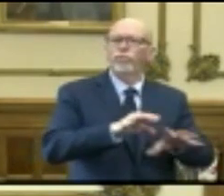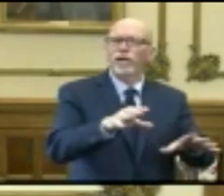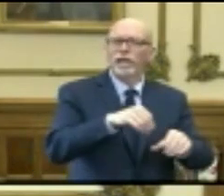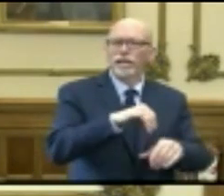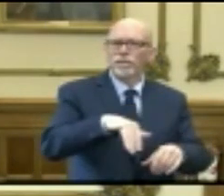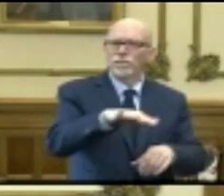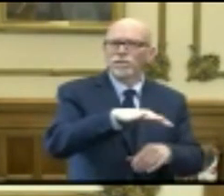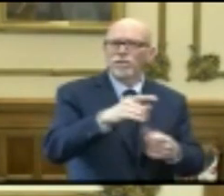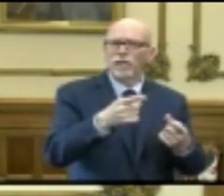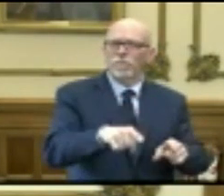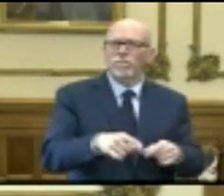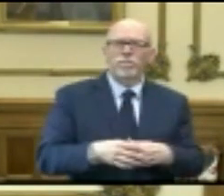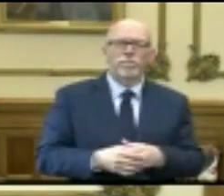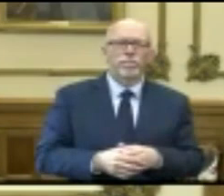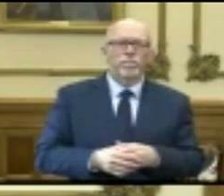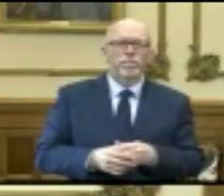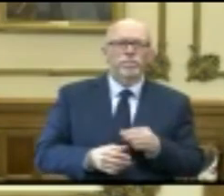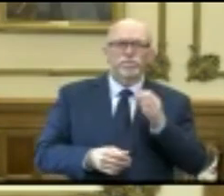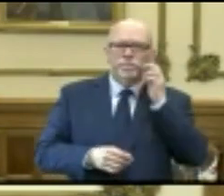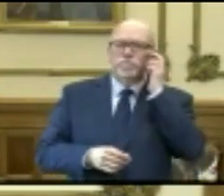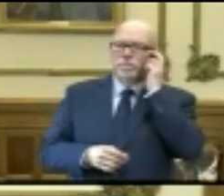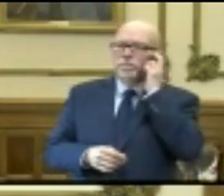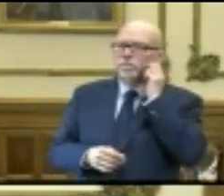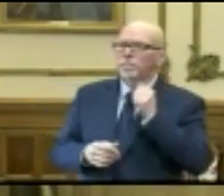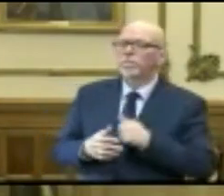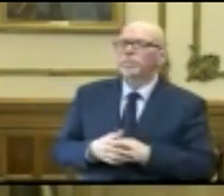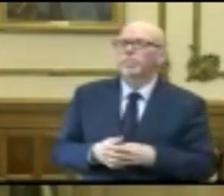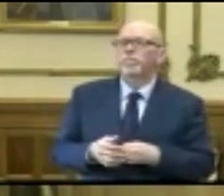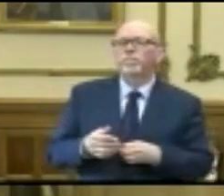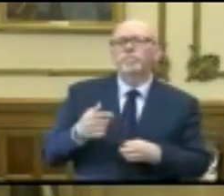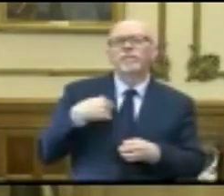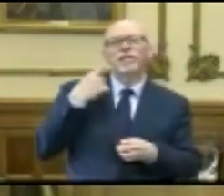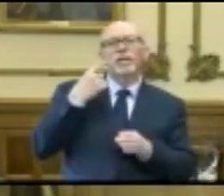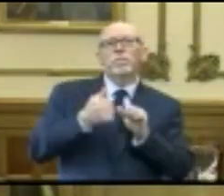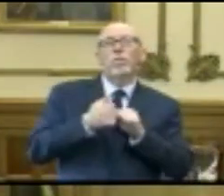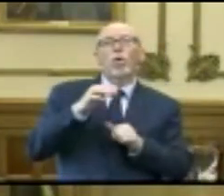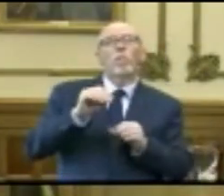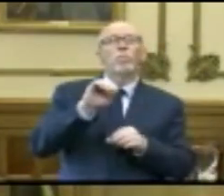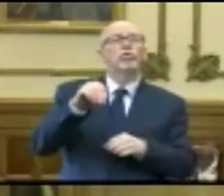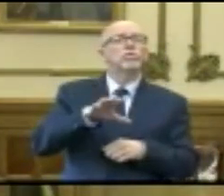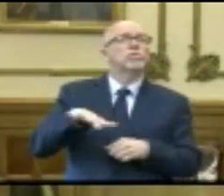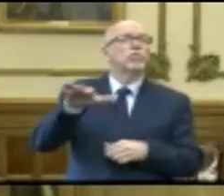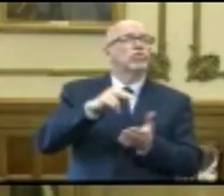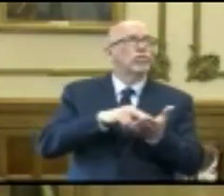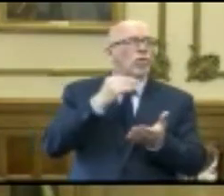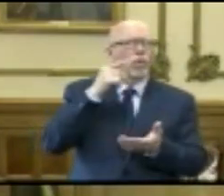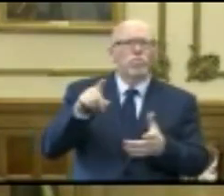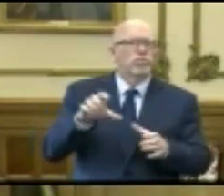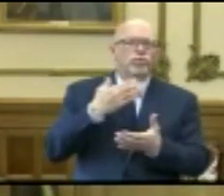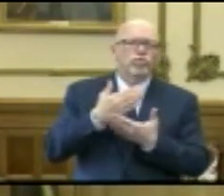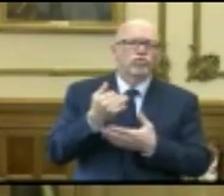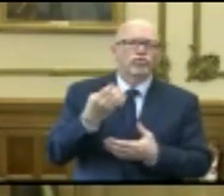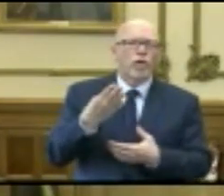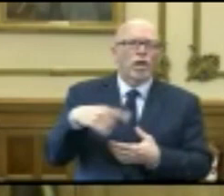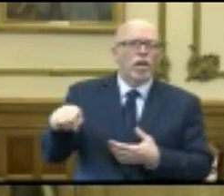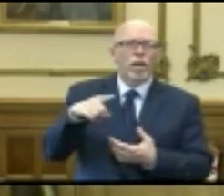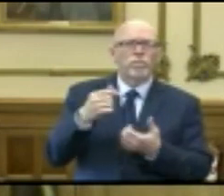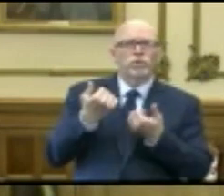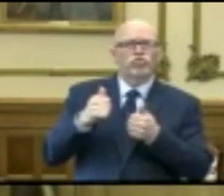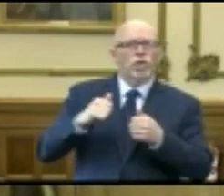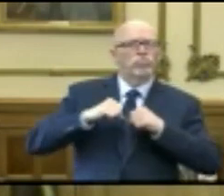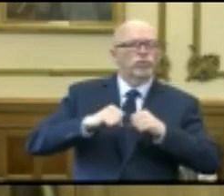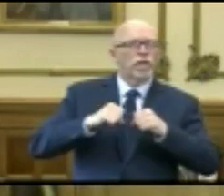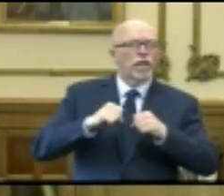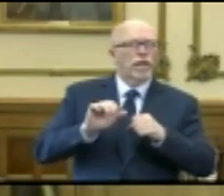into these places? So I think for the most part, we're seeing that nursing homes are doing a good job of trying to